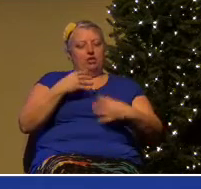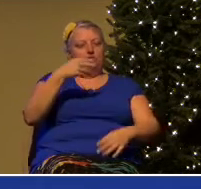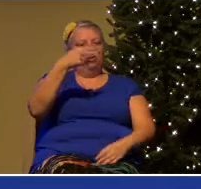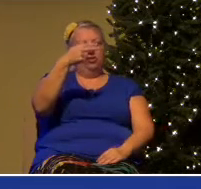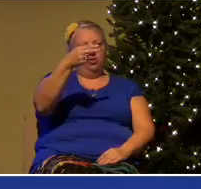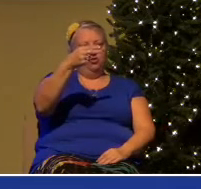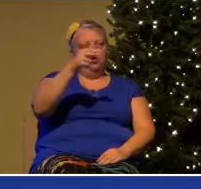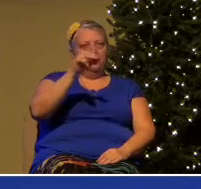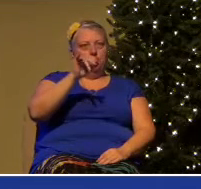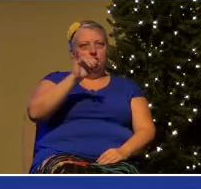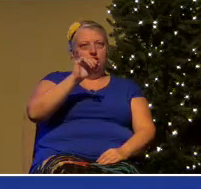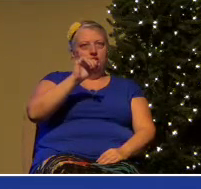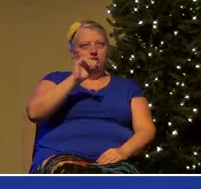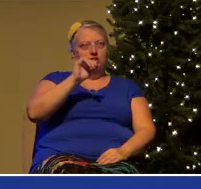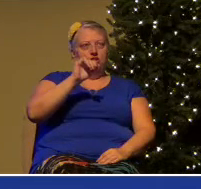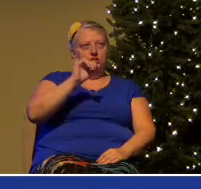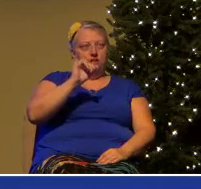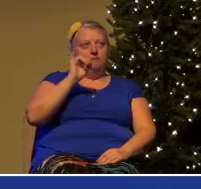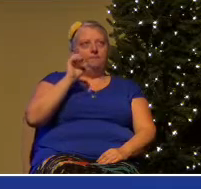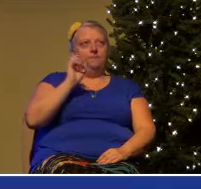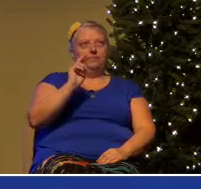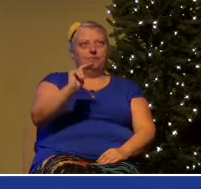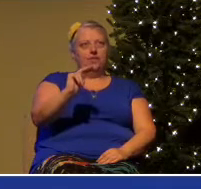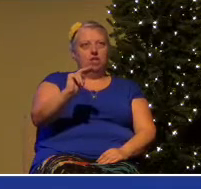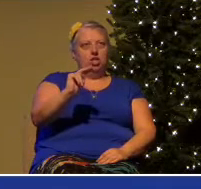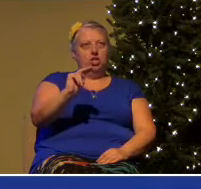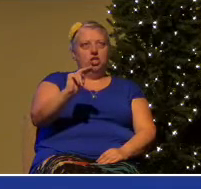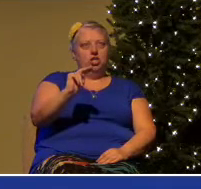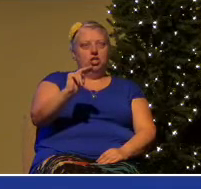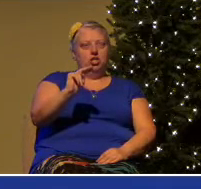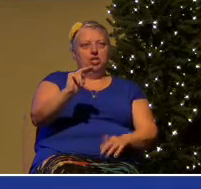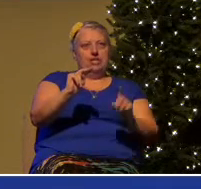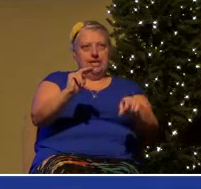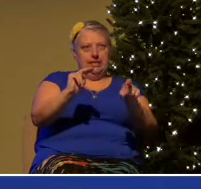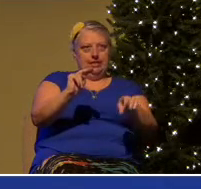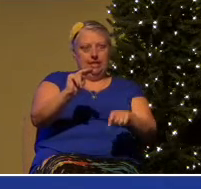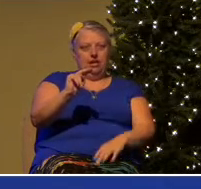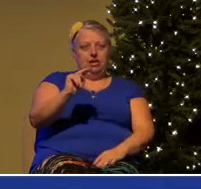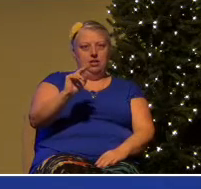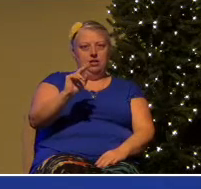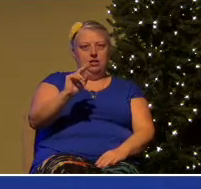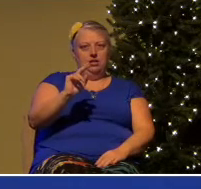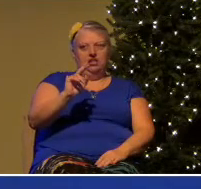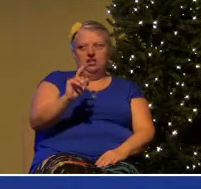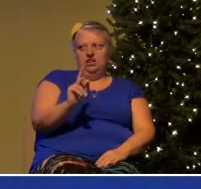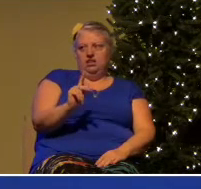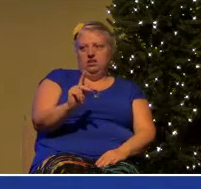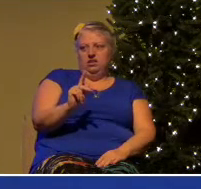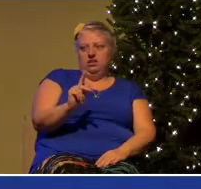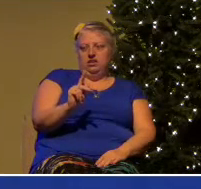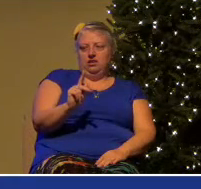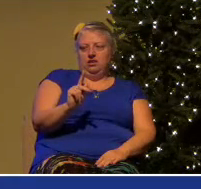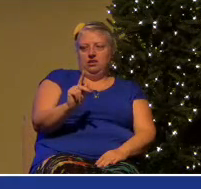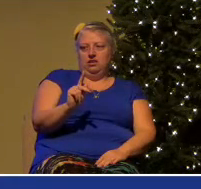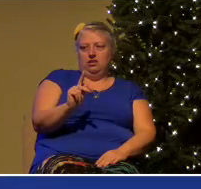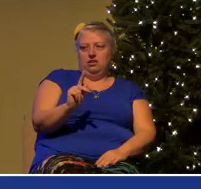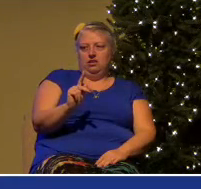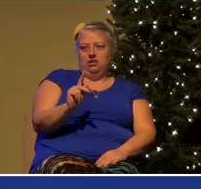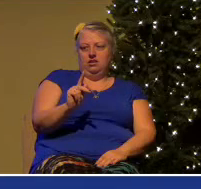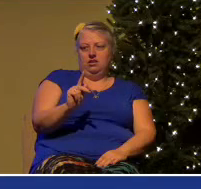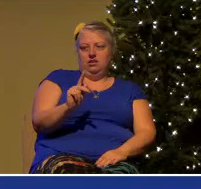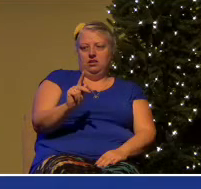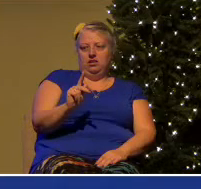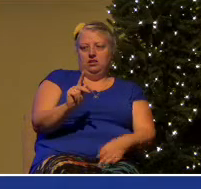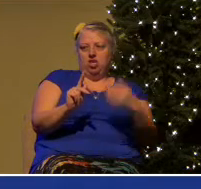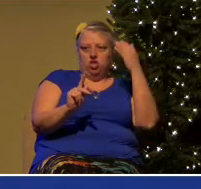a lot of needless hassles if we just ask ourselves those questions before we step into a